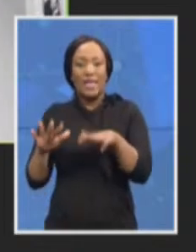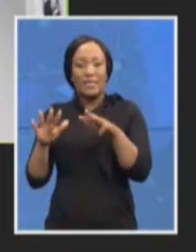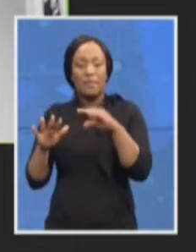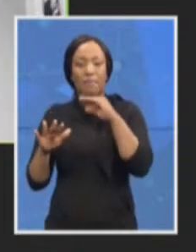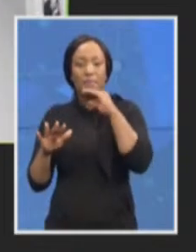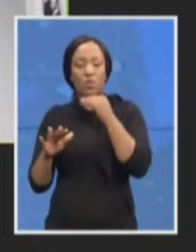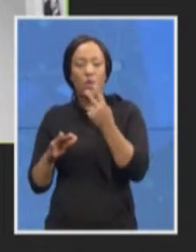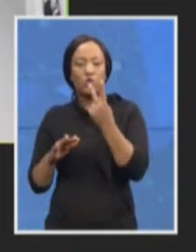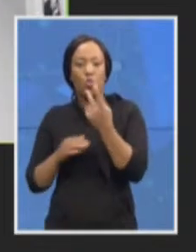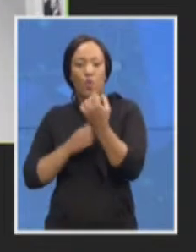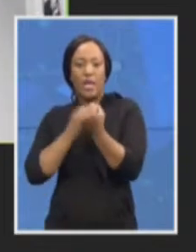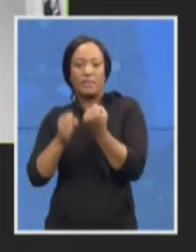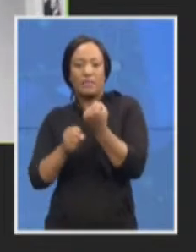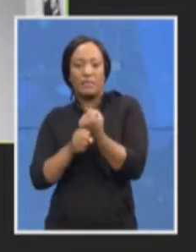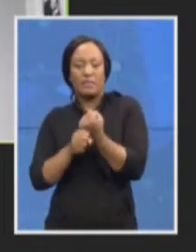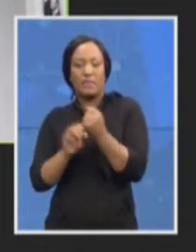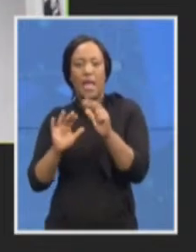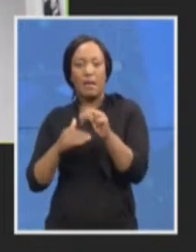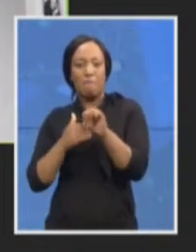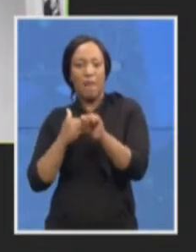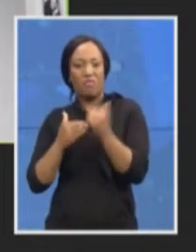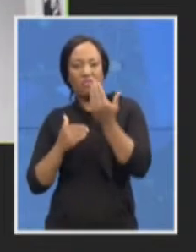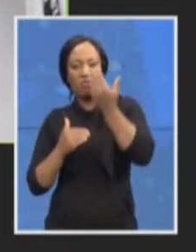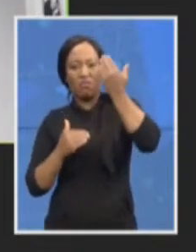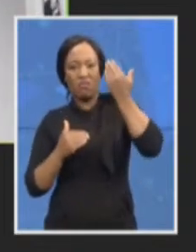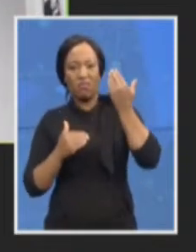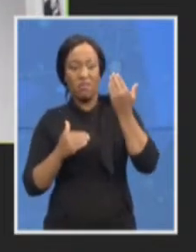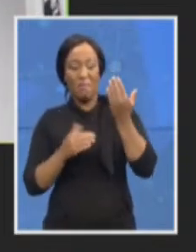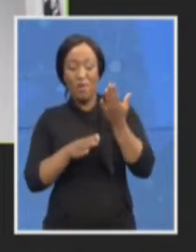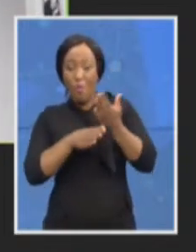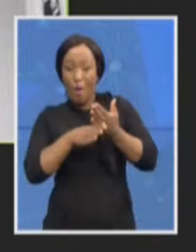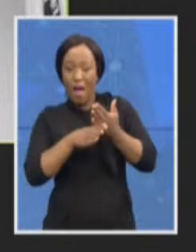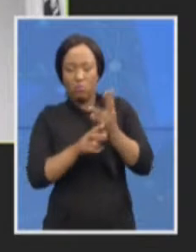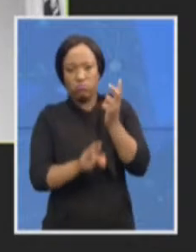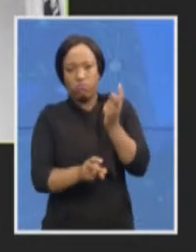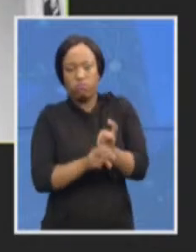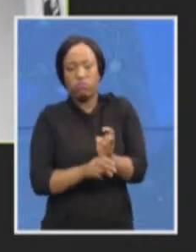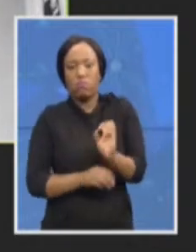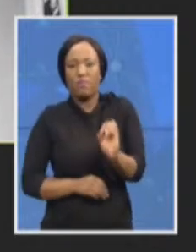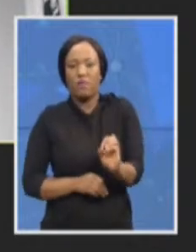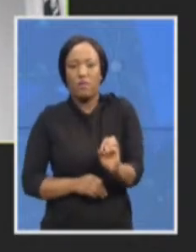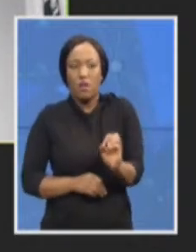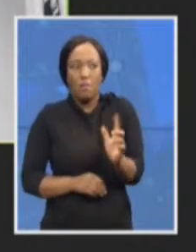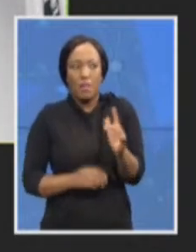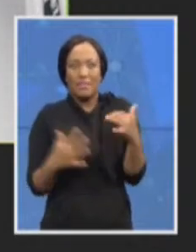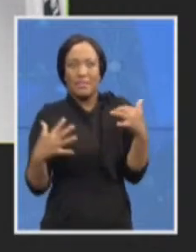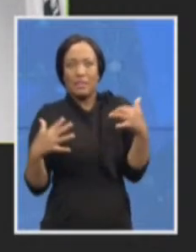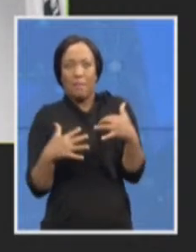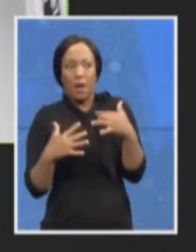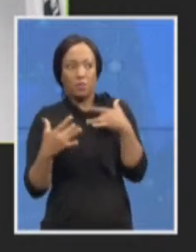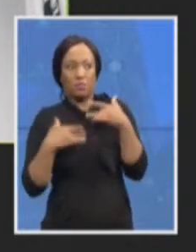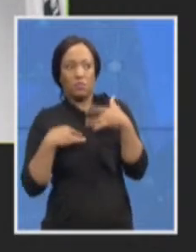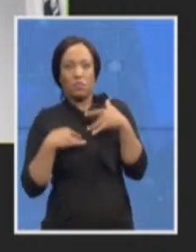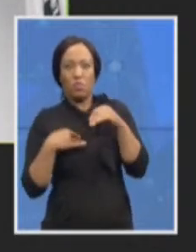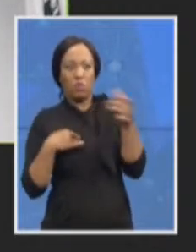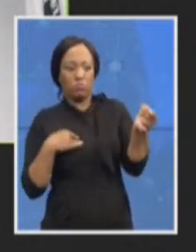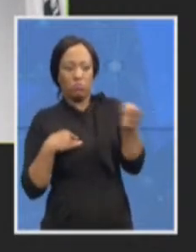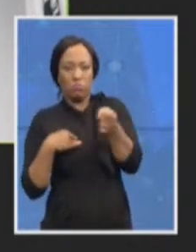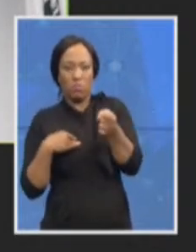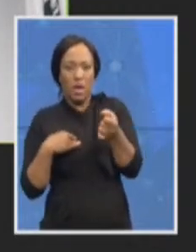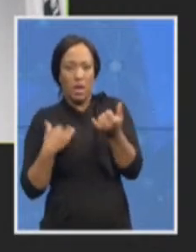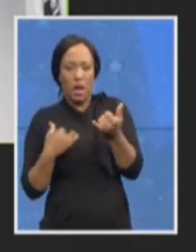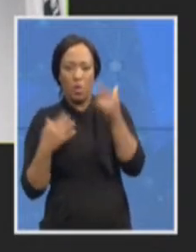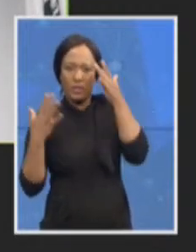environment. So it should not be a surprise or concern that after this period, she has decided to move on. And the